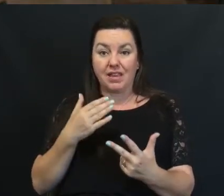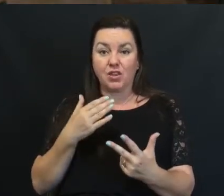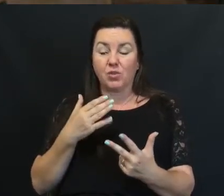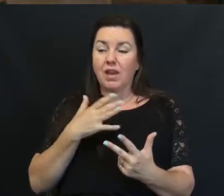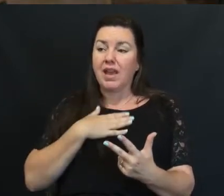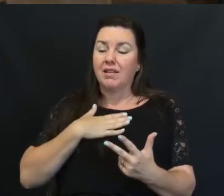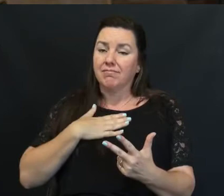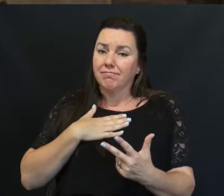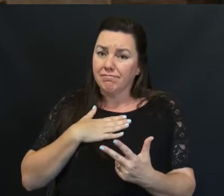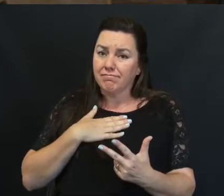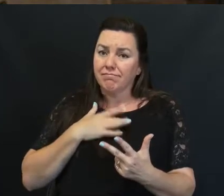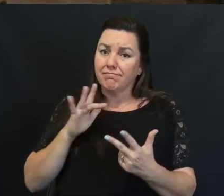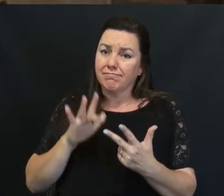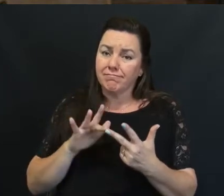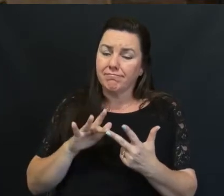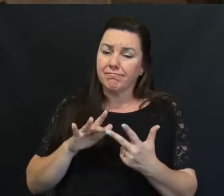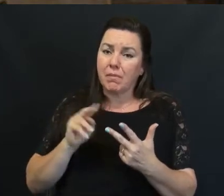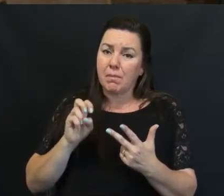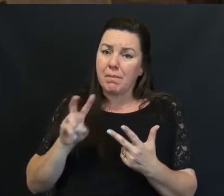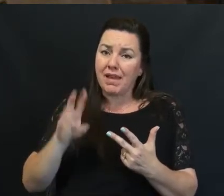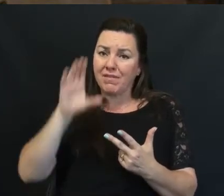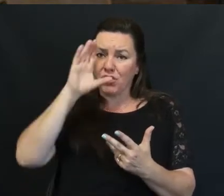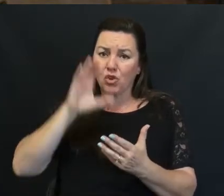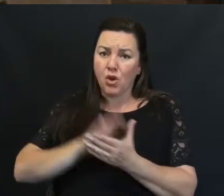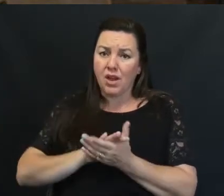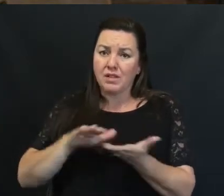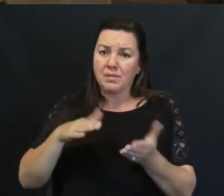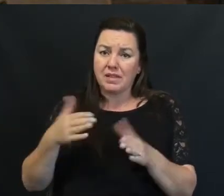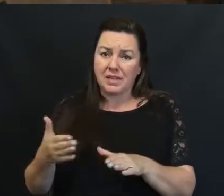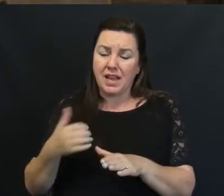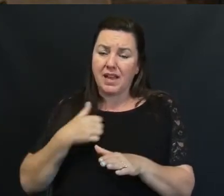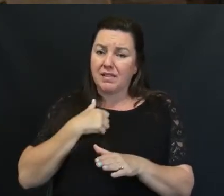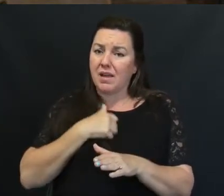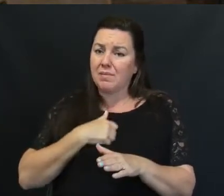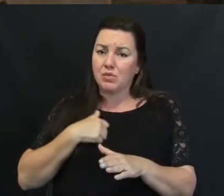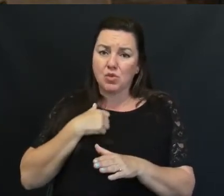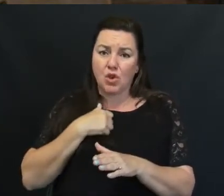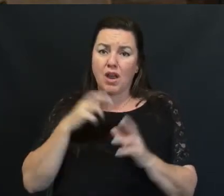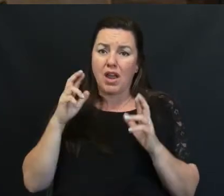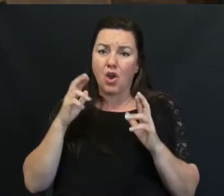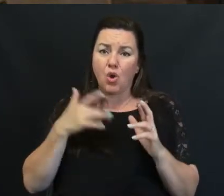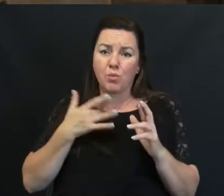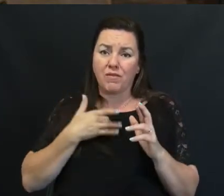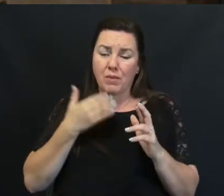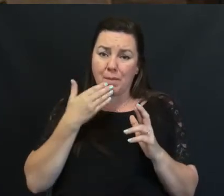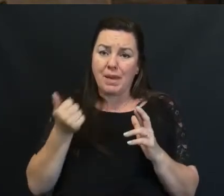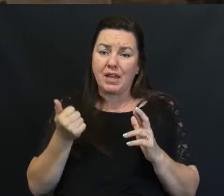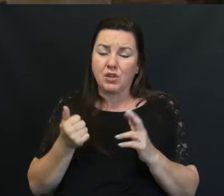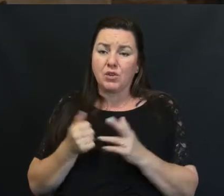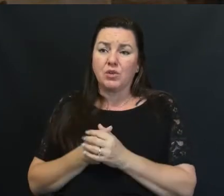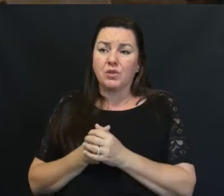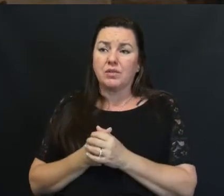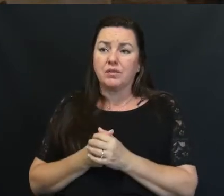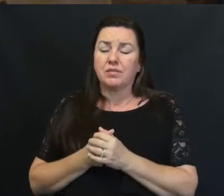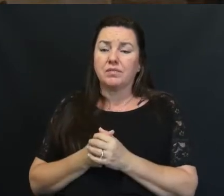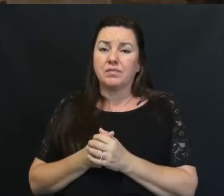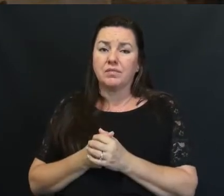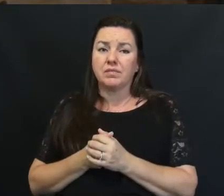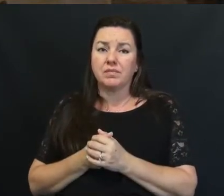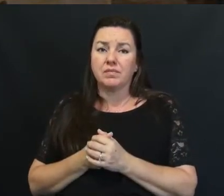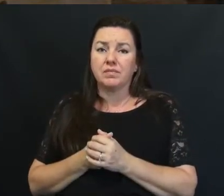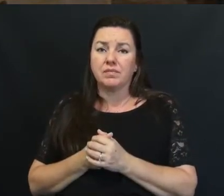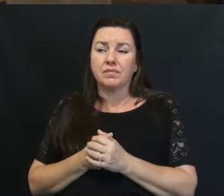condolences To you Beth and your husband I mean Bev and your husband Hope you're feeling better Apart from